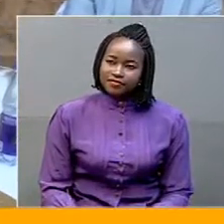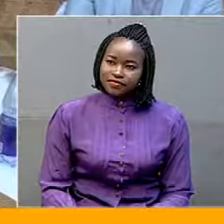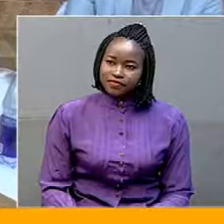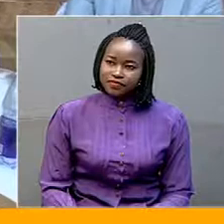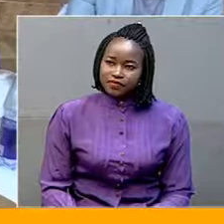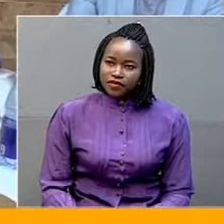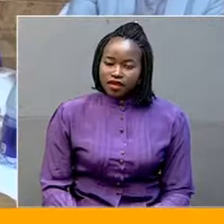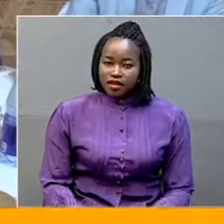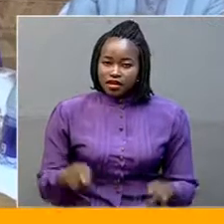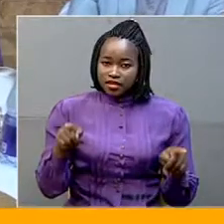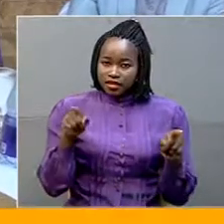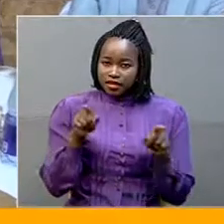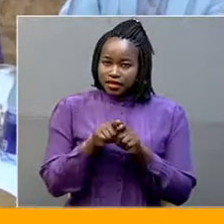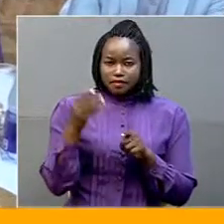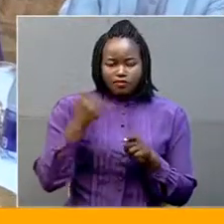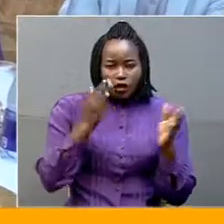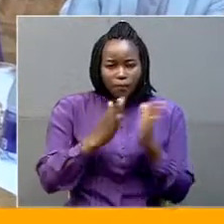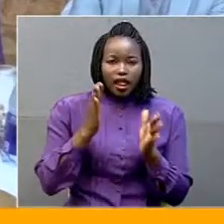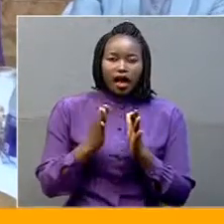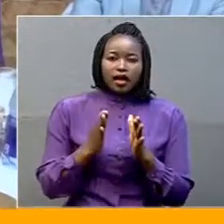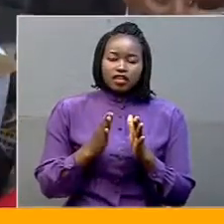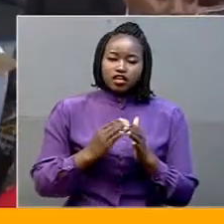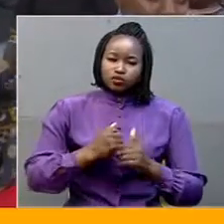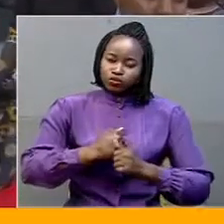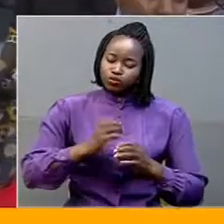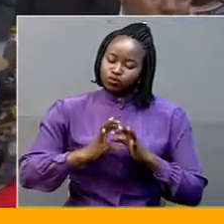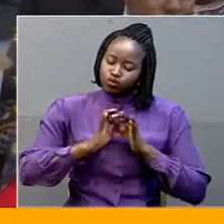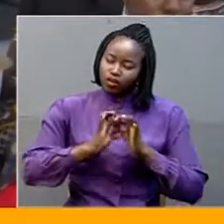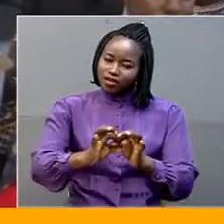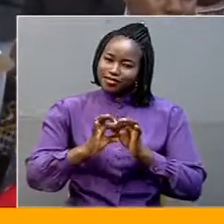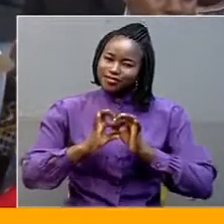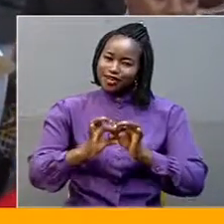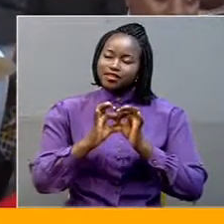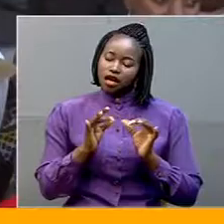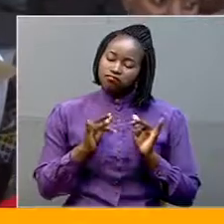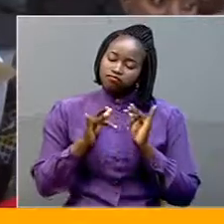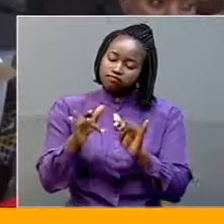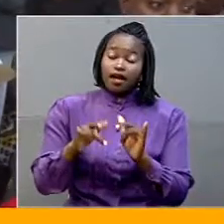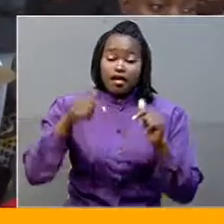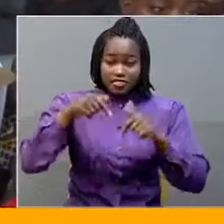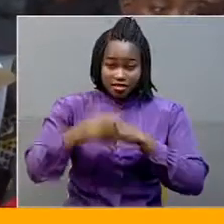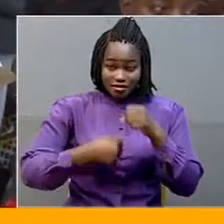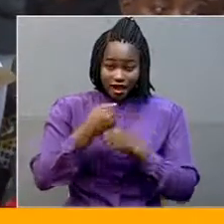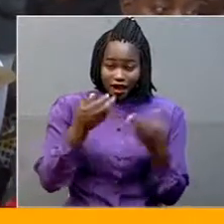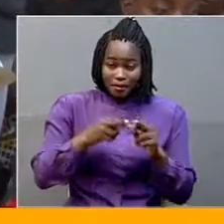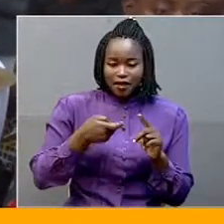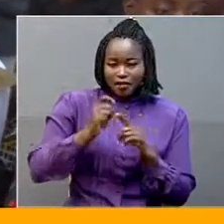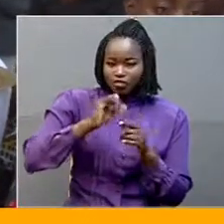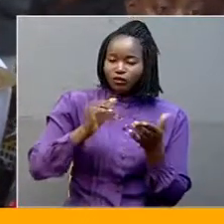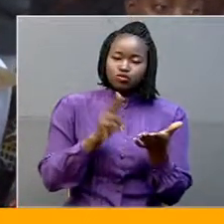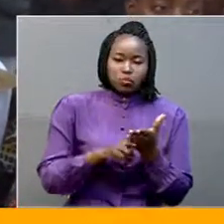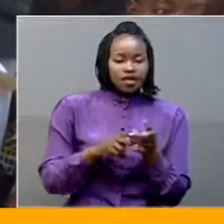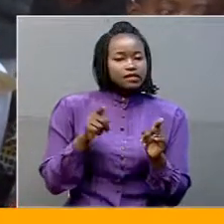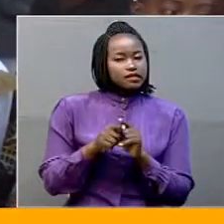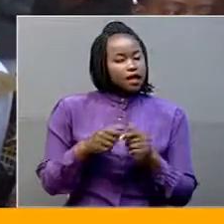The Solidarity Summit, which we held this year in June, crowned it all. And with your leadership right under the Prime Minister,